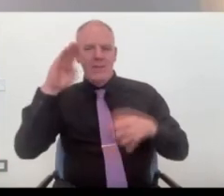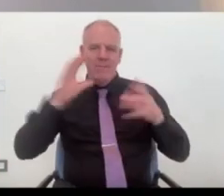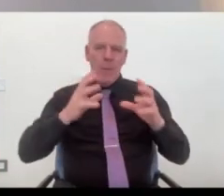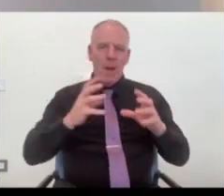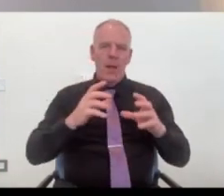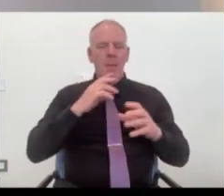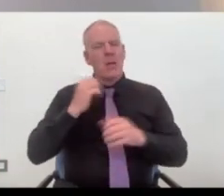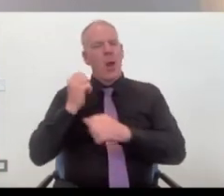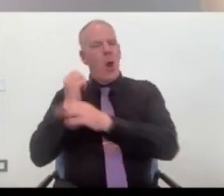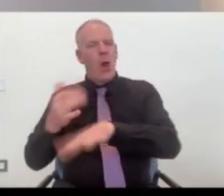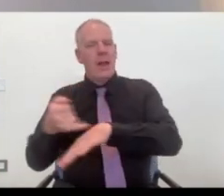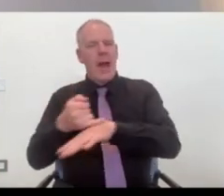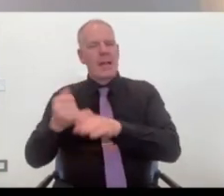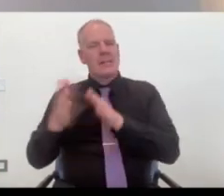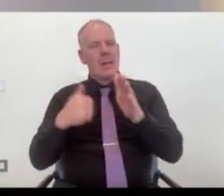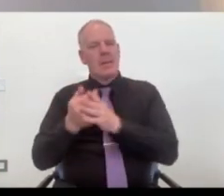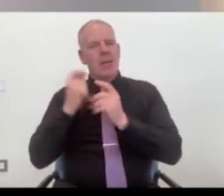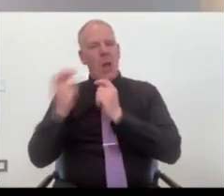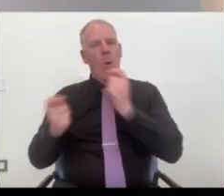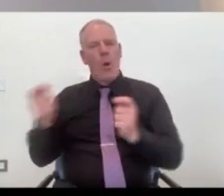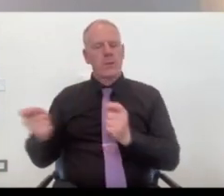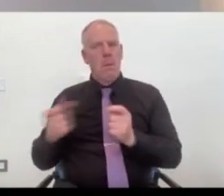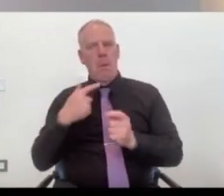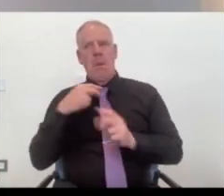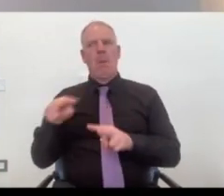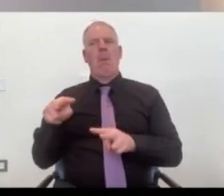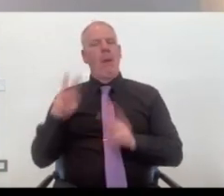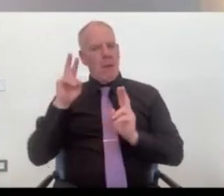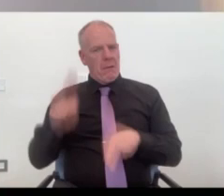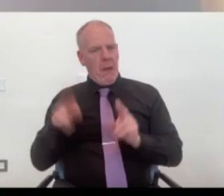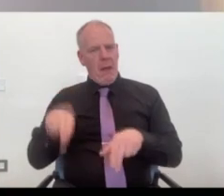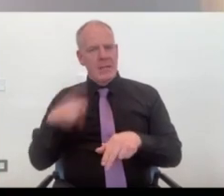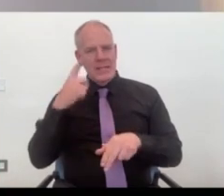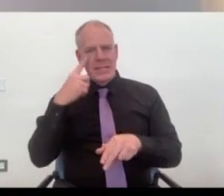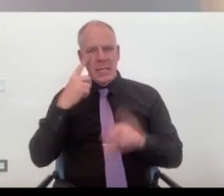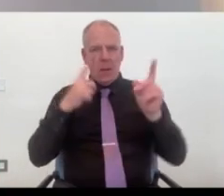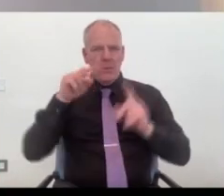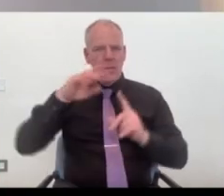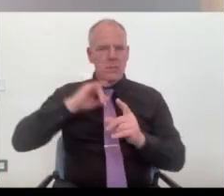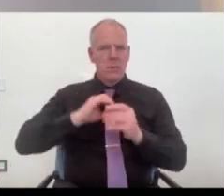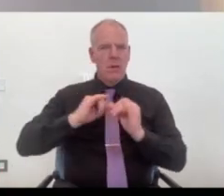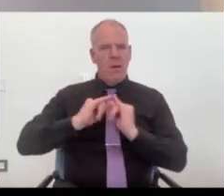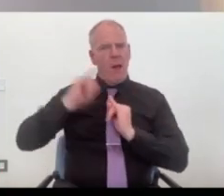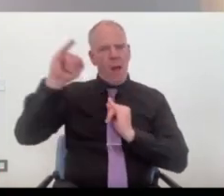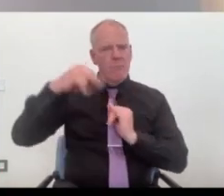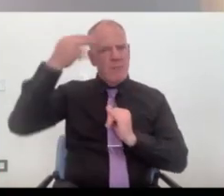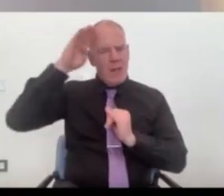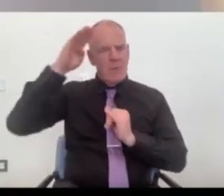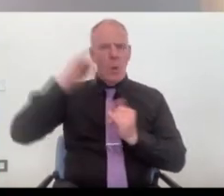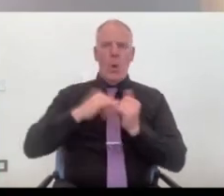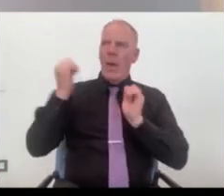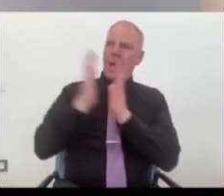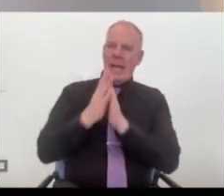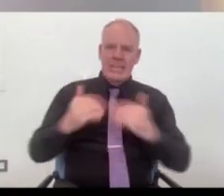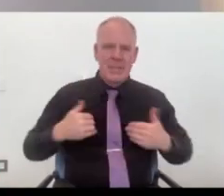island business awards would kind of encourage people again to see their competitors across the border, you know, see who are they going to be up against